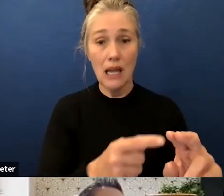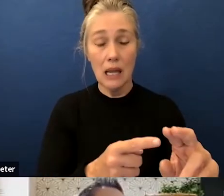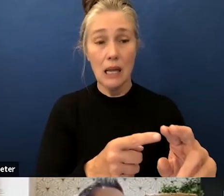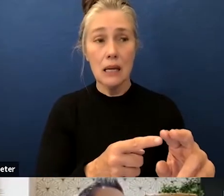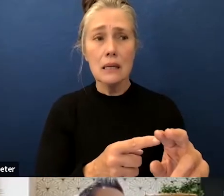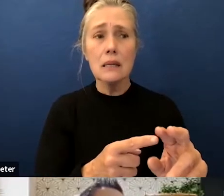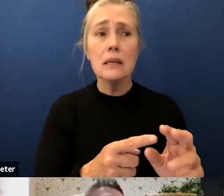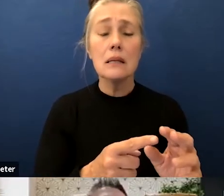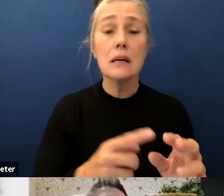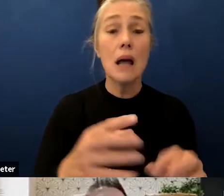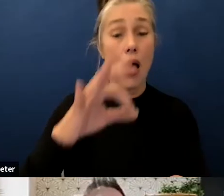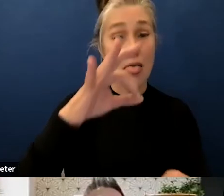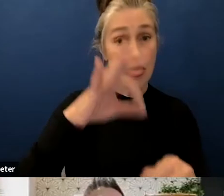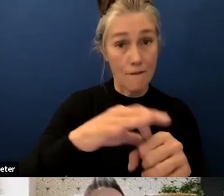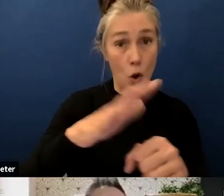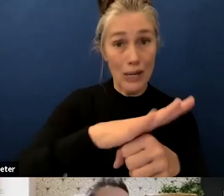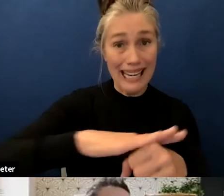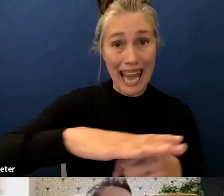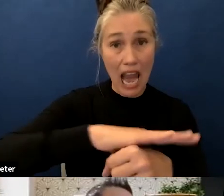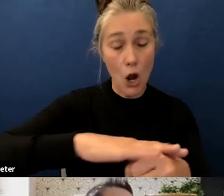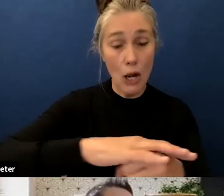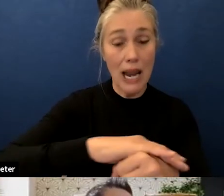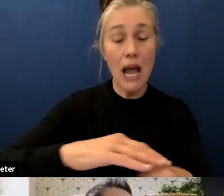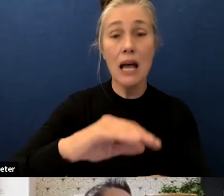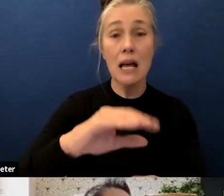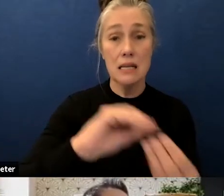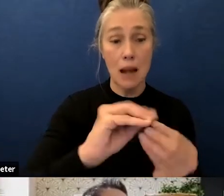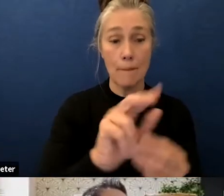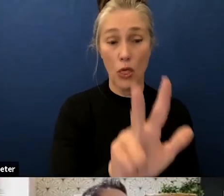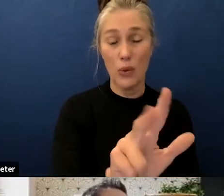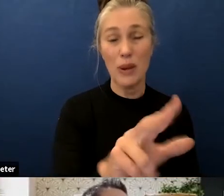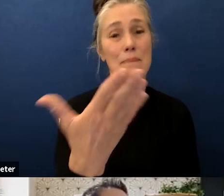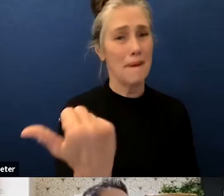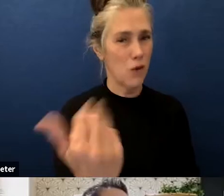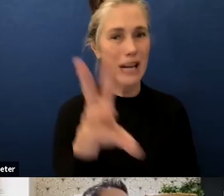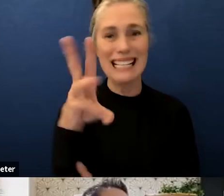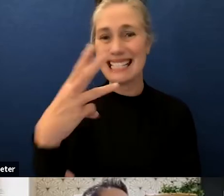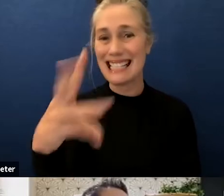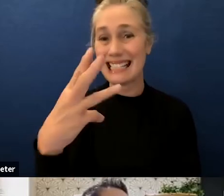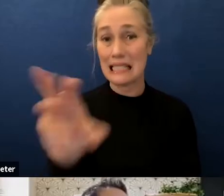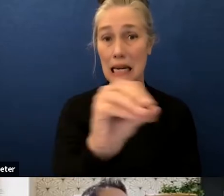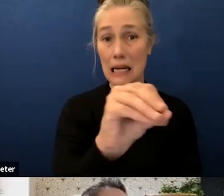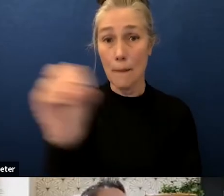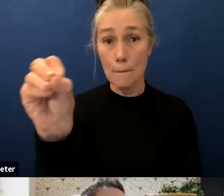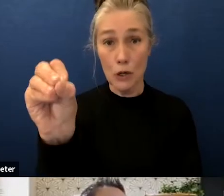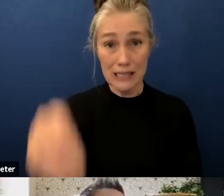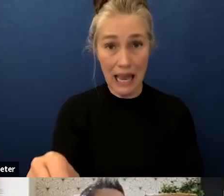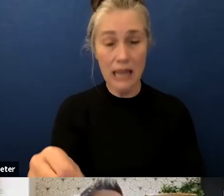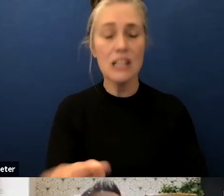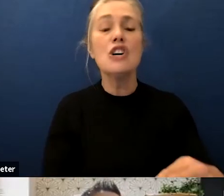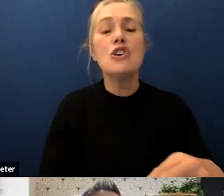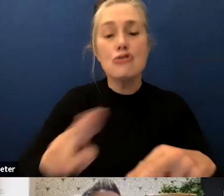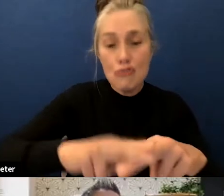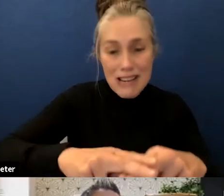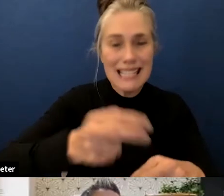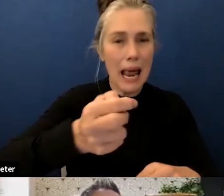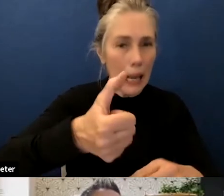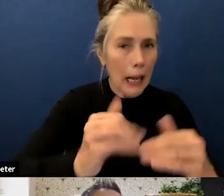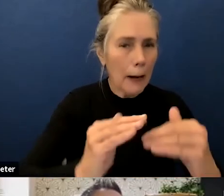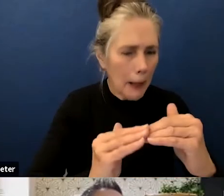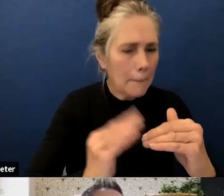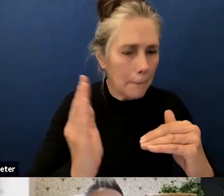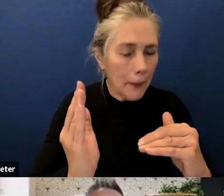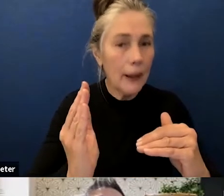recall voting area number three last time was 16 percent so we were able to push that up some you can see that